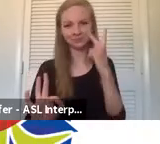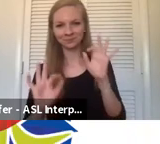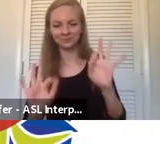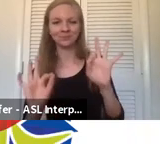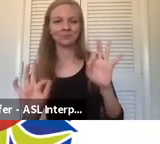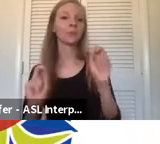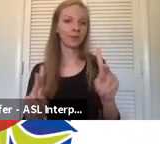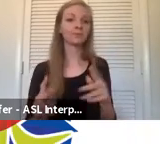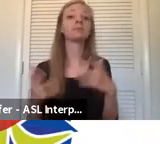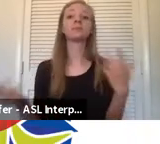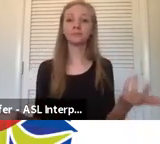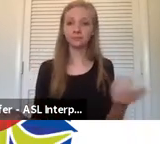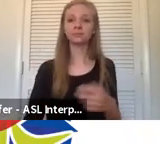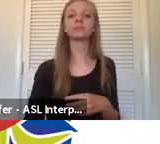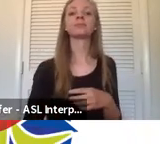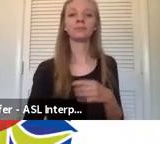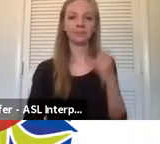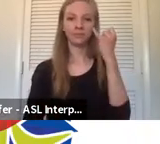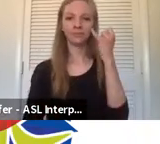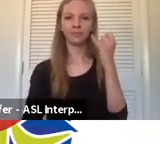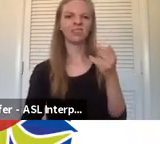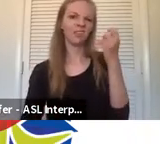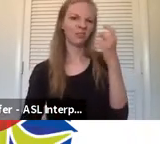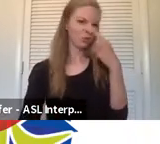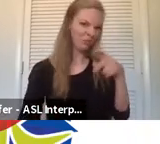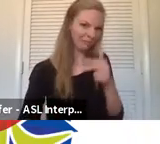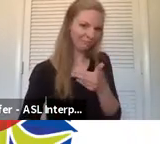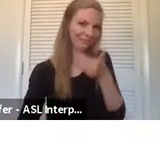right. So if you can advance to the next slide.